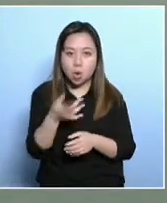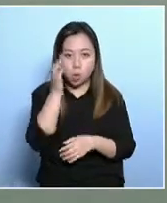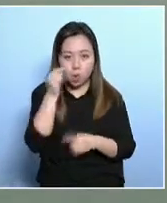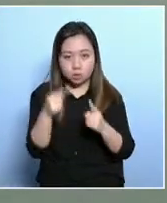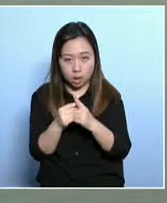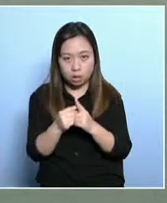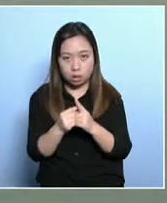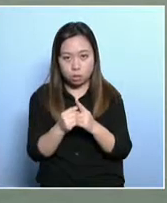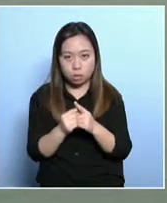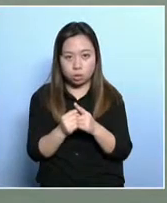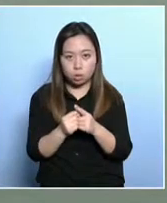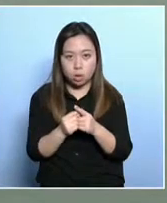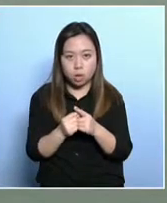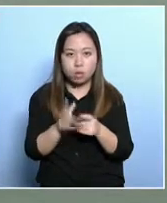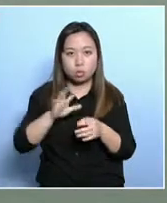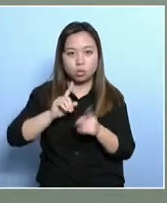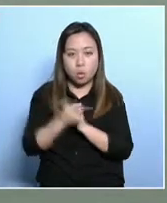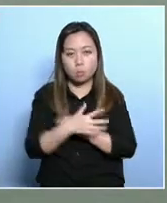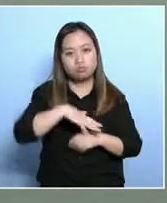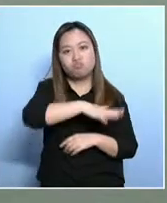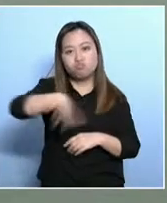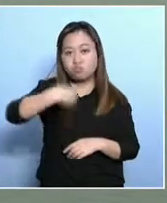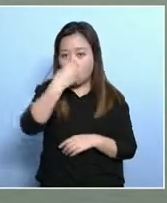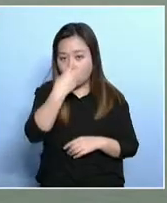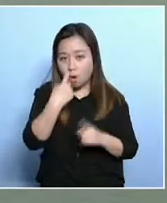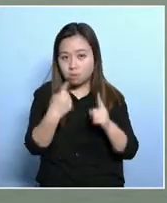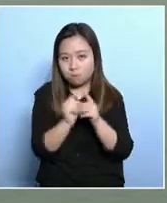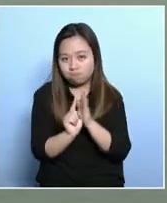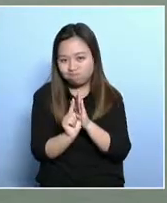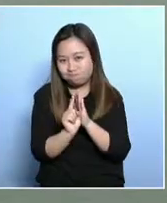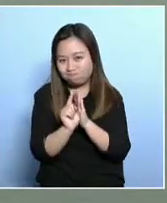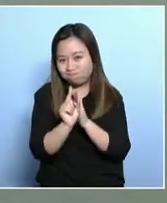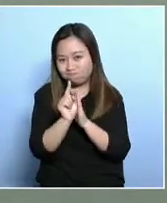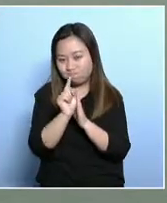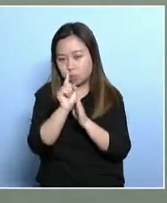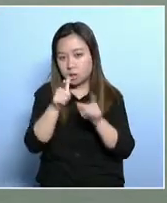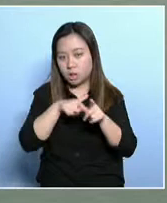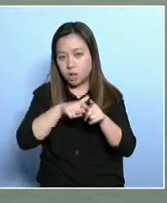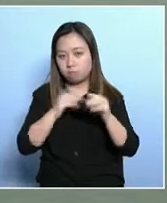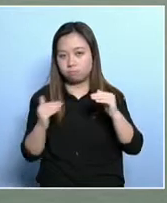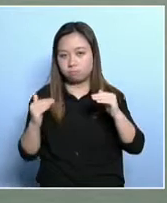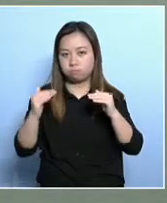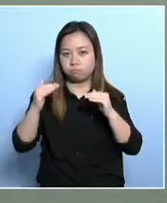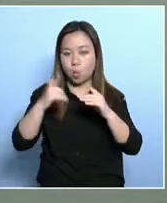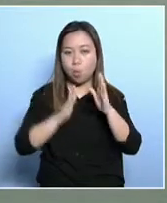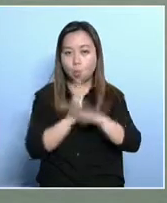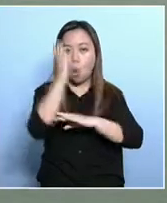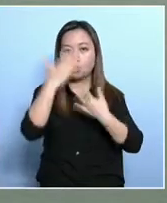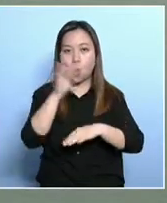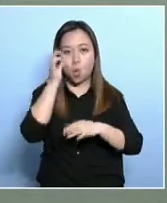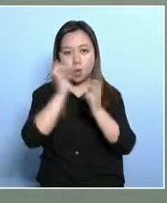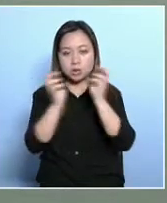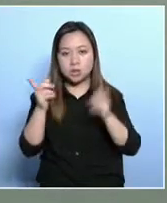long as you pay a certain amount of money to the poor, then Hong Kong people